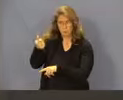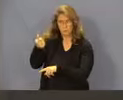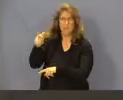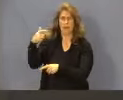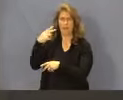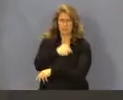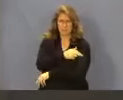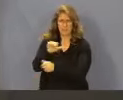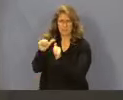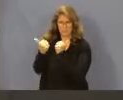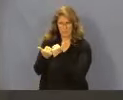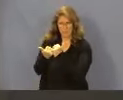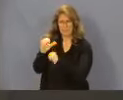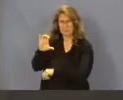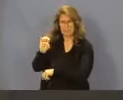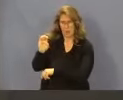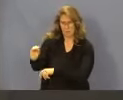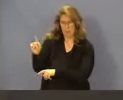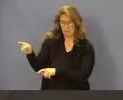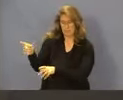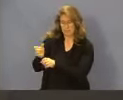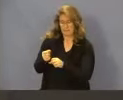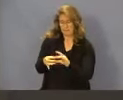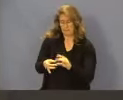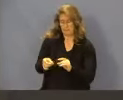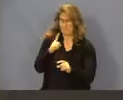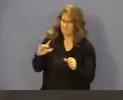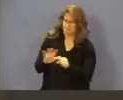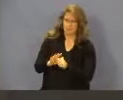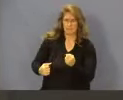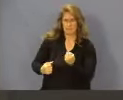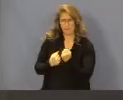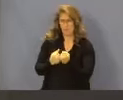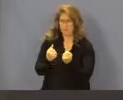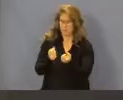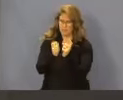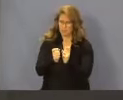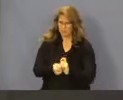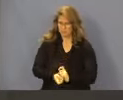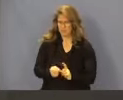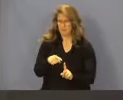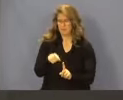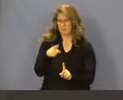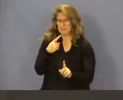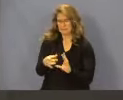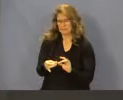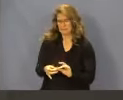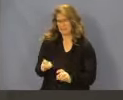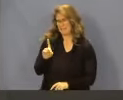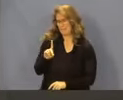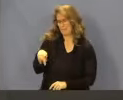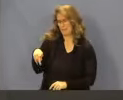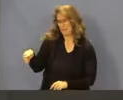comments was received. The comment was in full support of the proposed changes mentioning the DPP